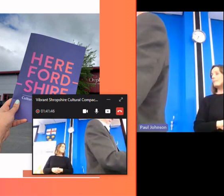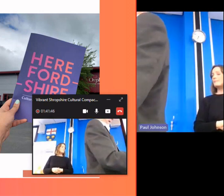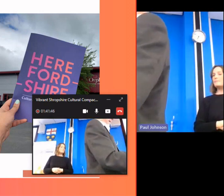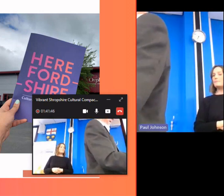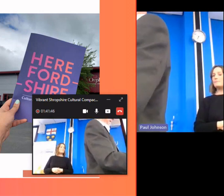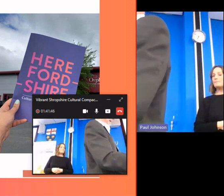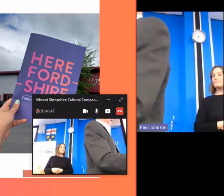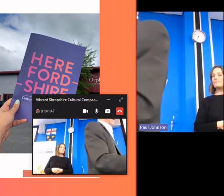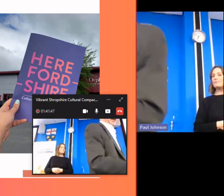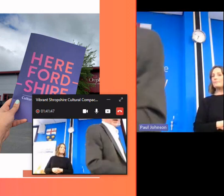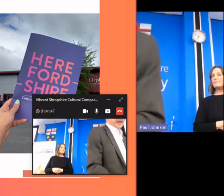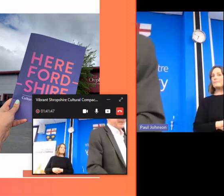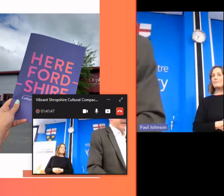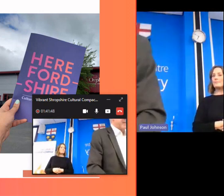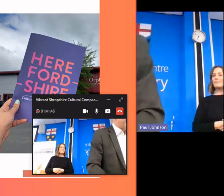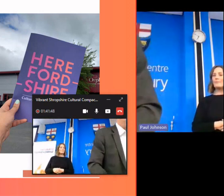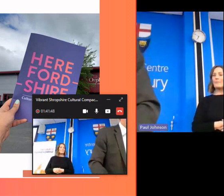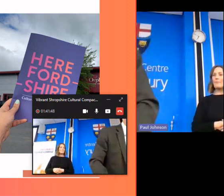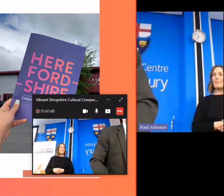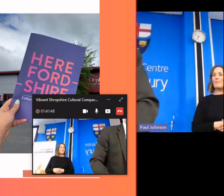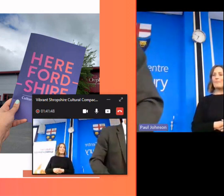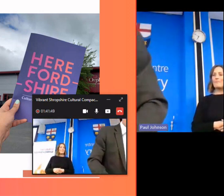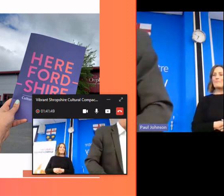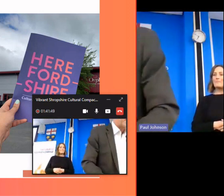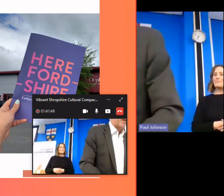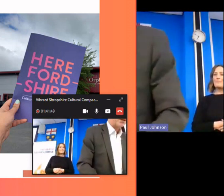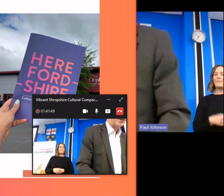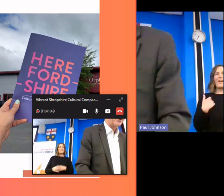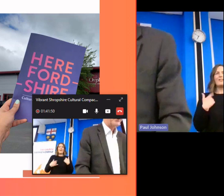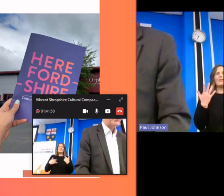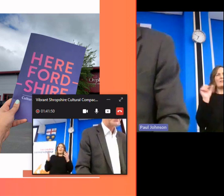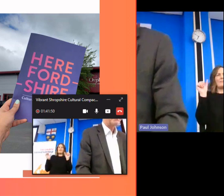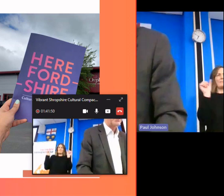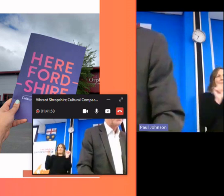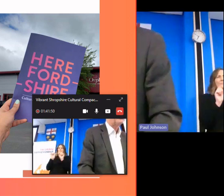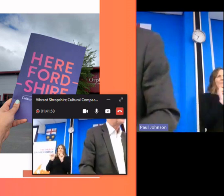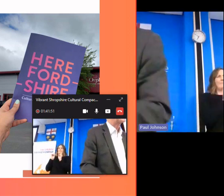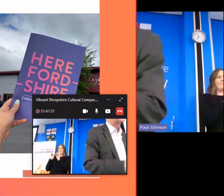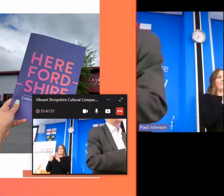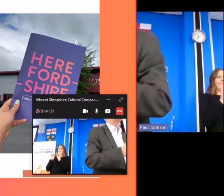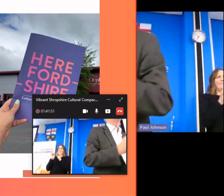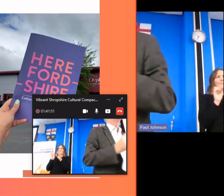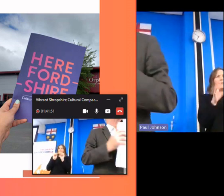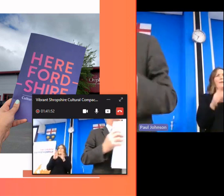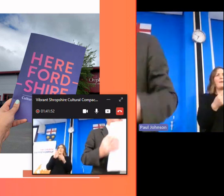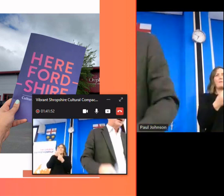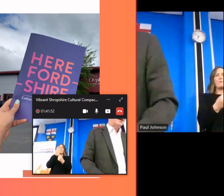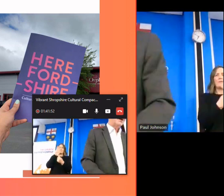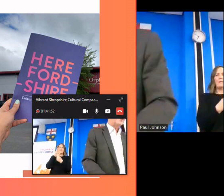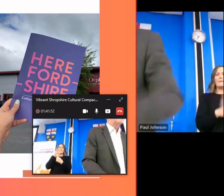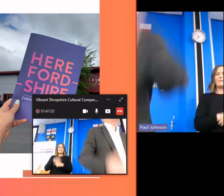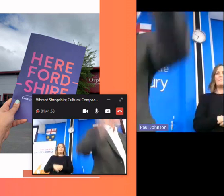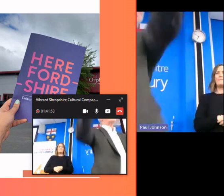uh yeah i mean find i i mean i just took i i did just touch on on this importance as well as